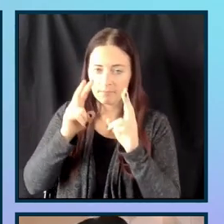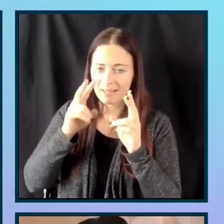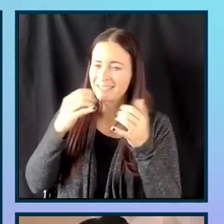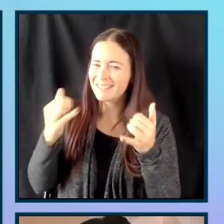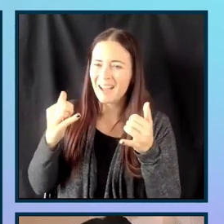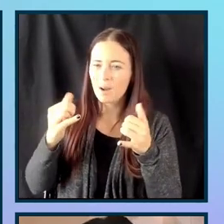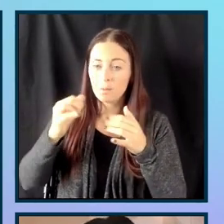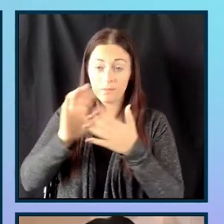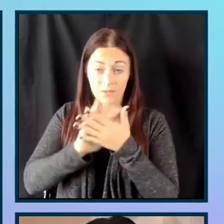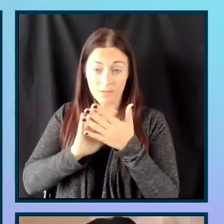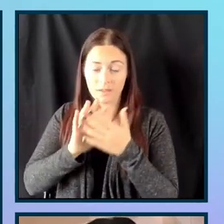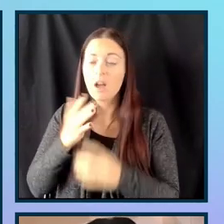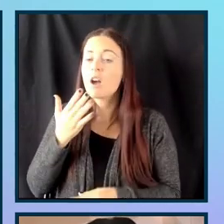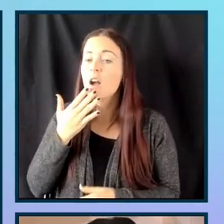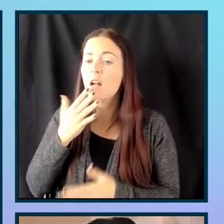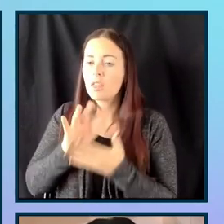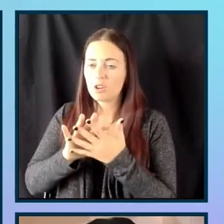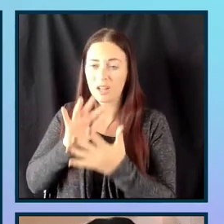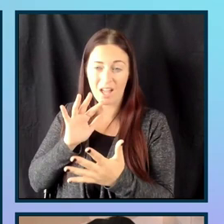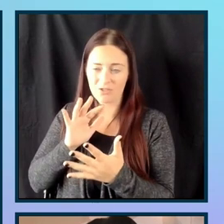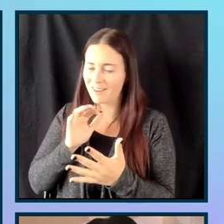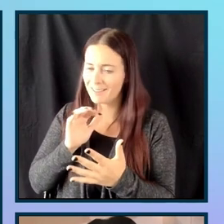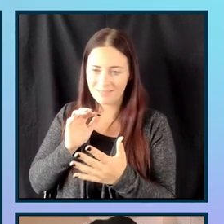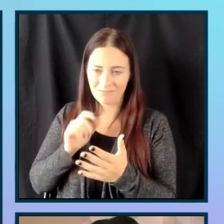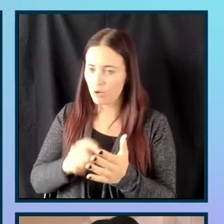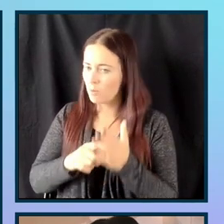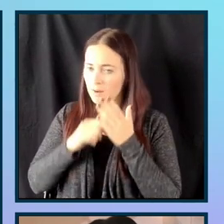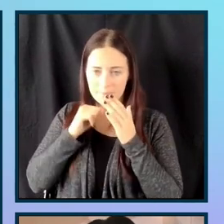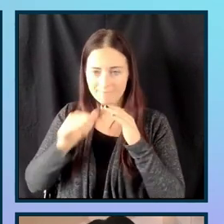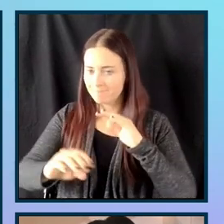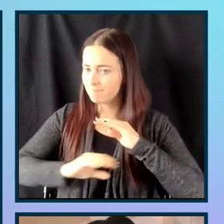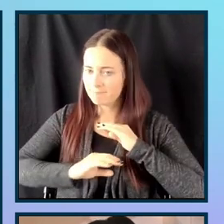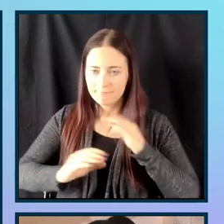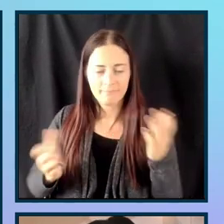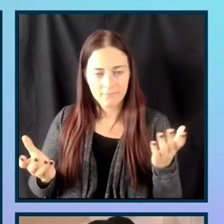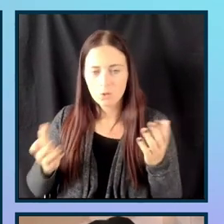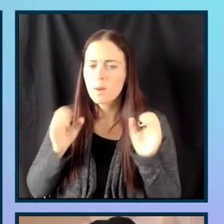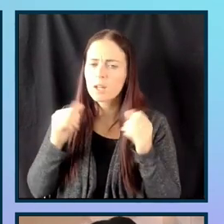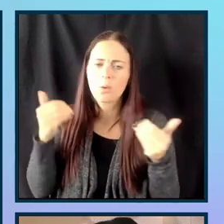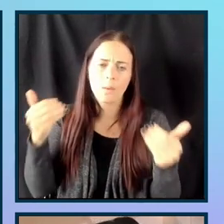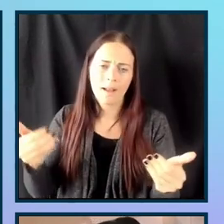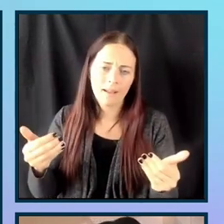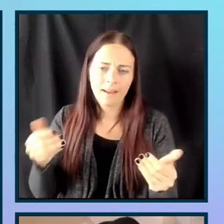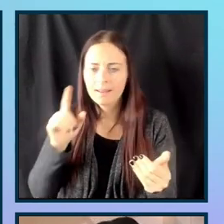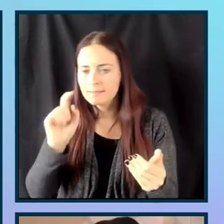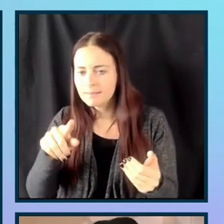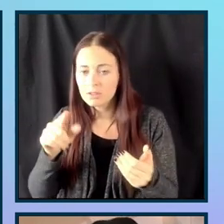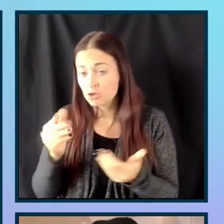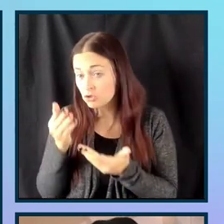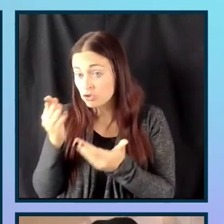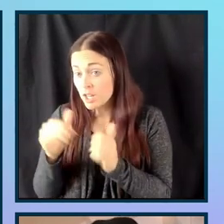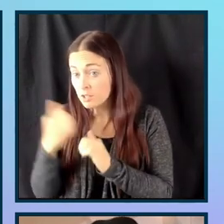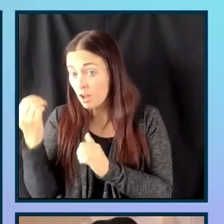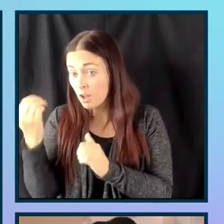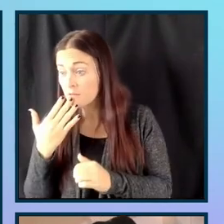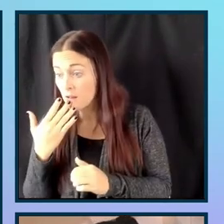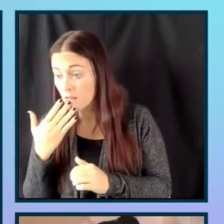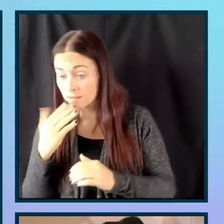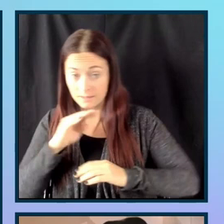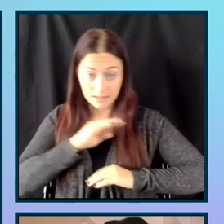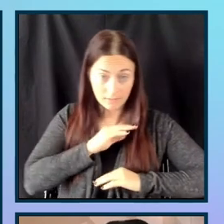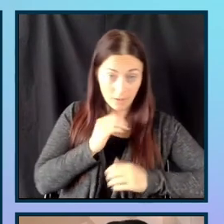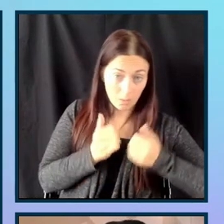contrast with that gray color that they've suggested. So I can go ahead and have them suggest another color and then that will meet the color contrast.